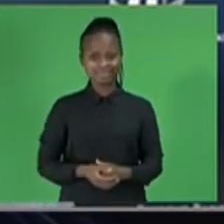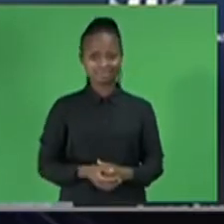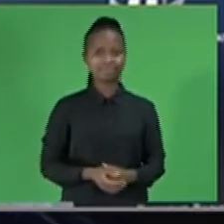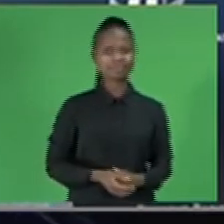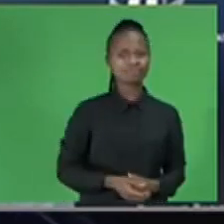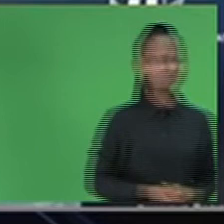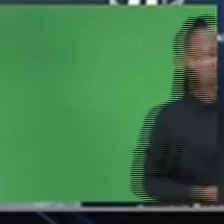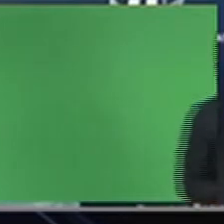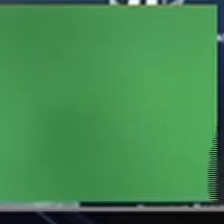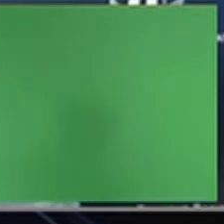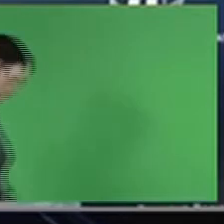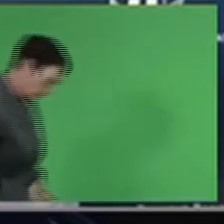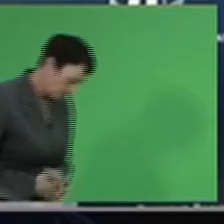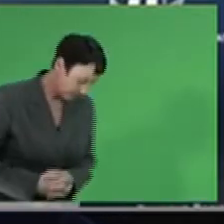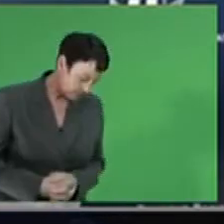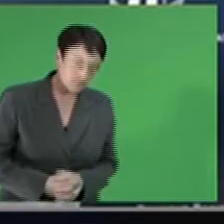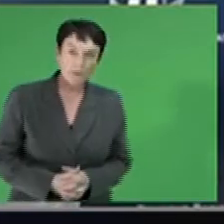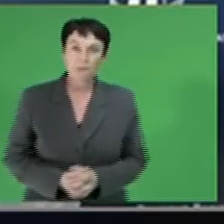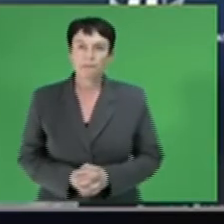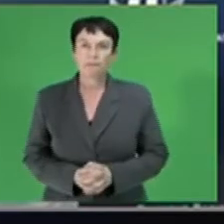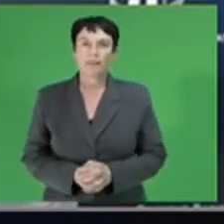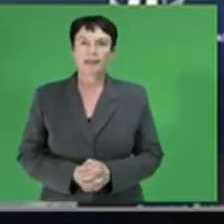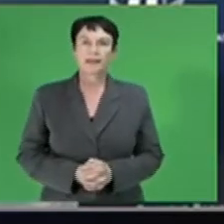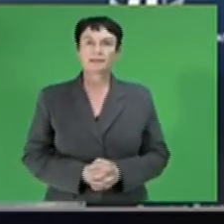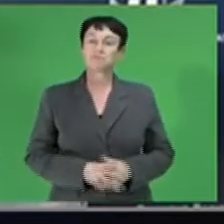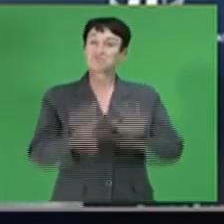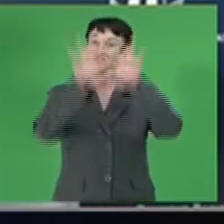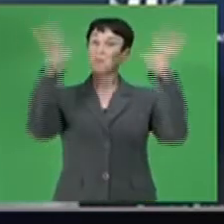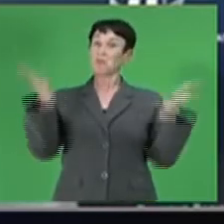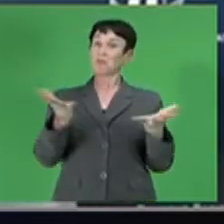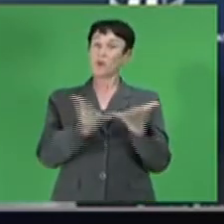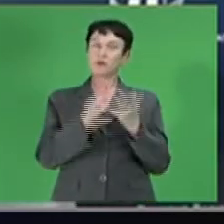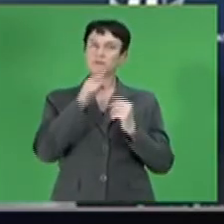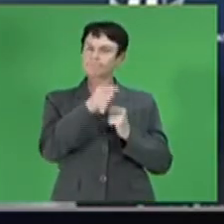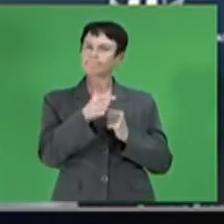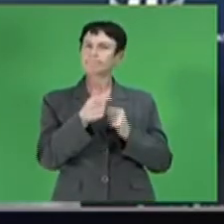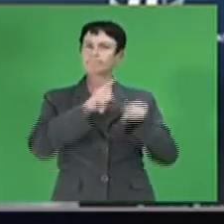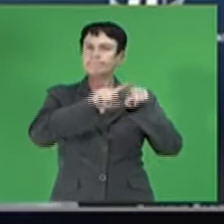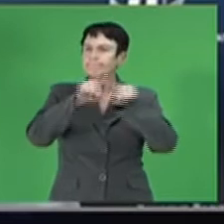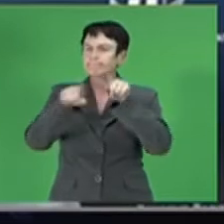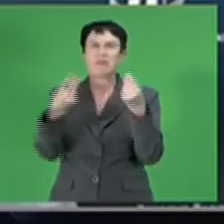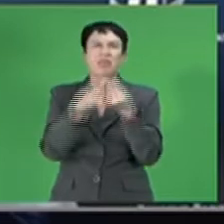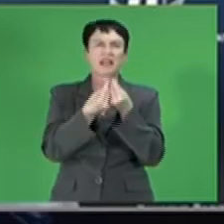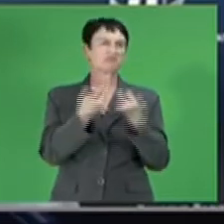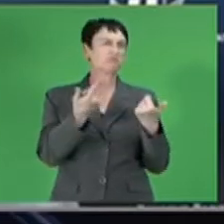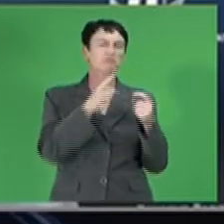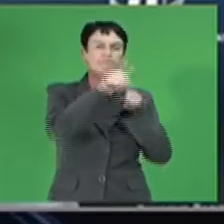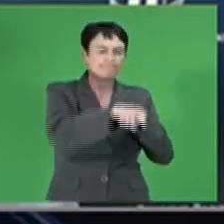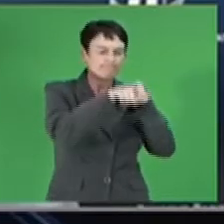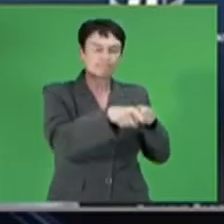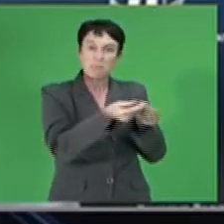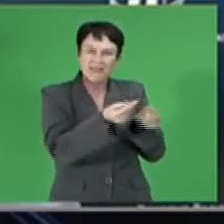At a global level, a wide range of prices is accelerating, including raw materials,